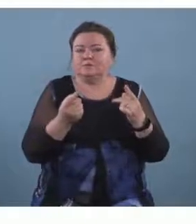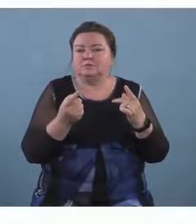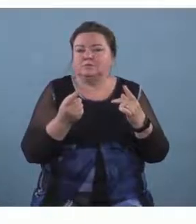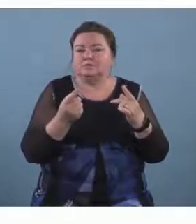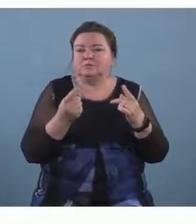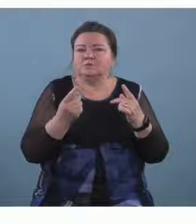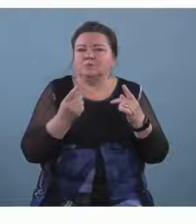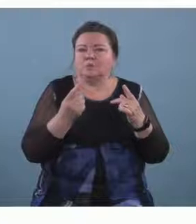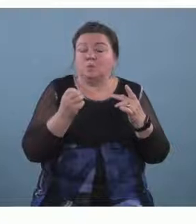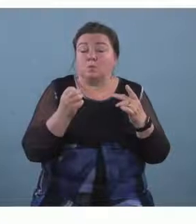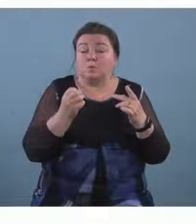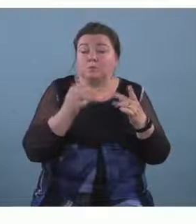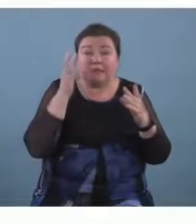have a sudden complete silence